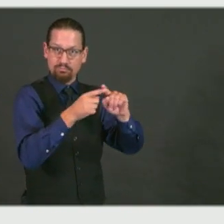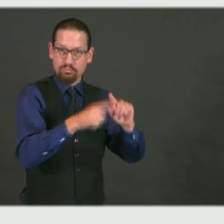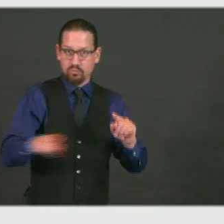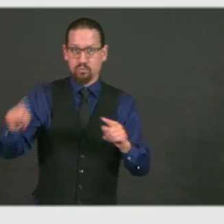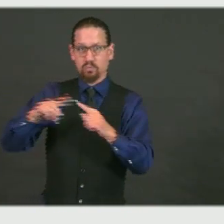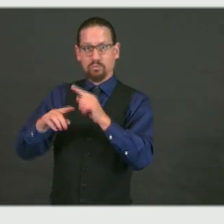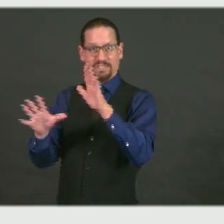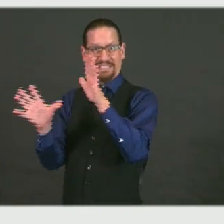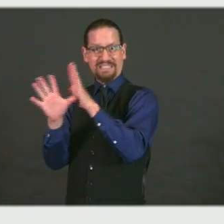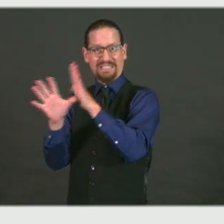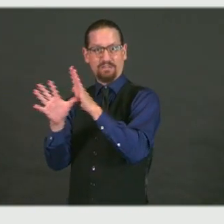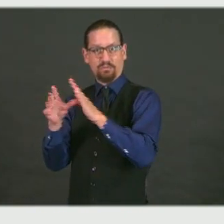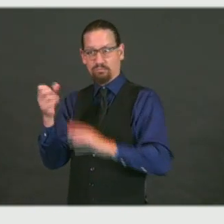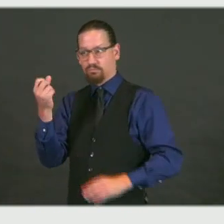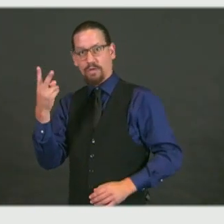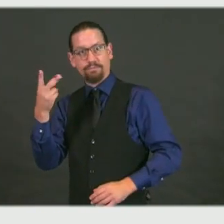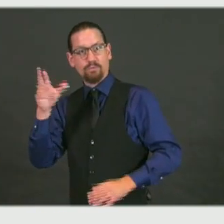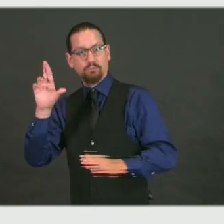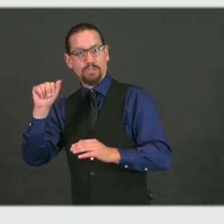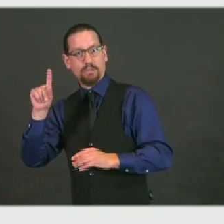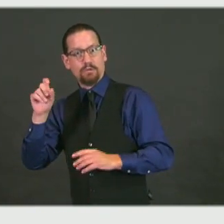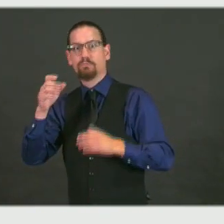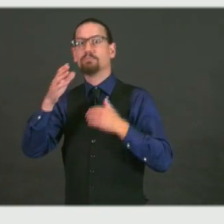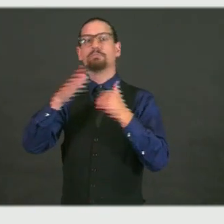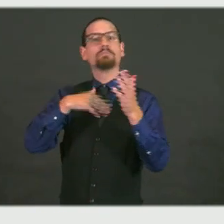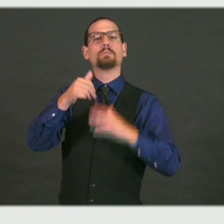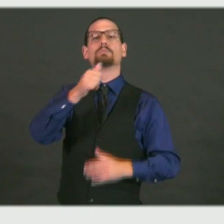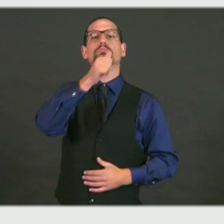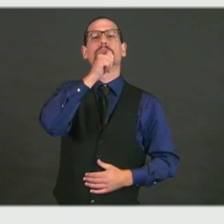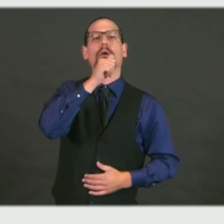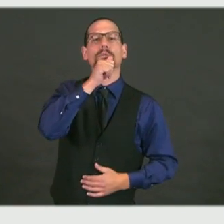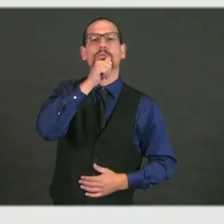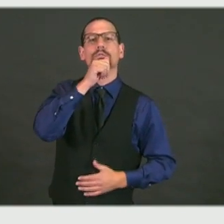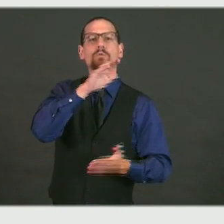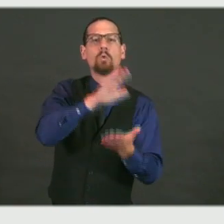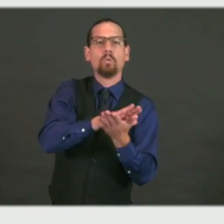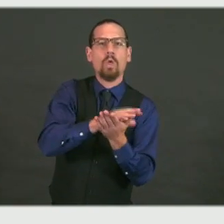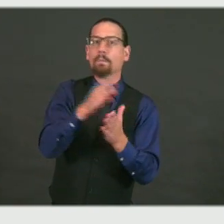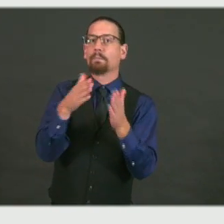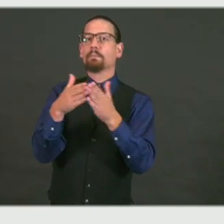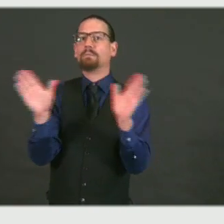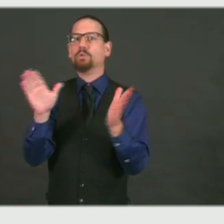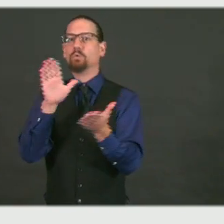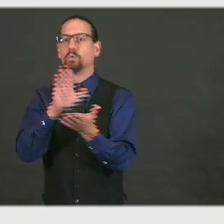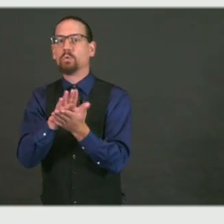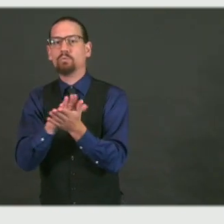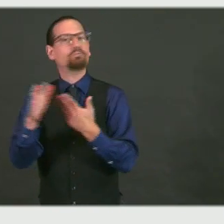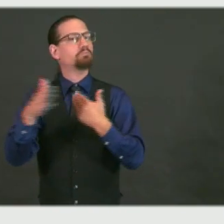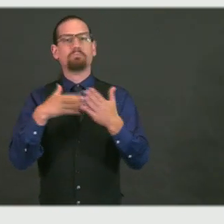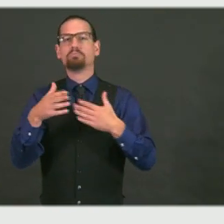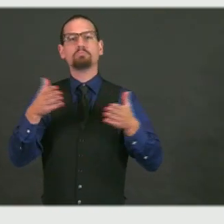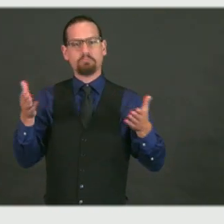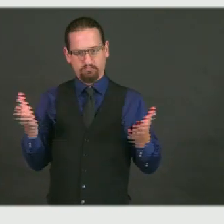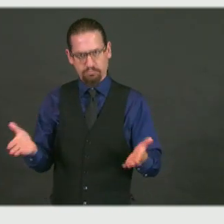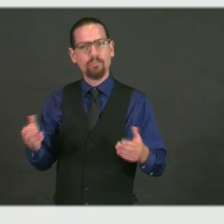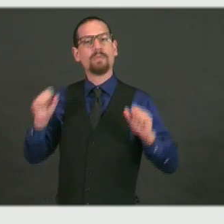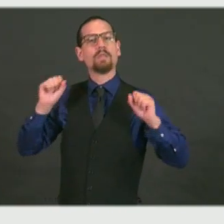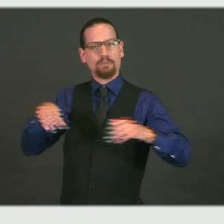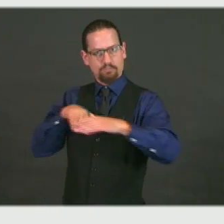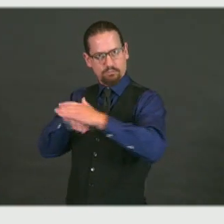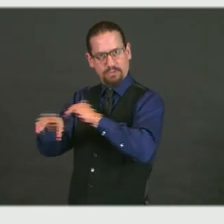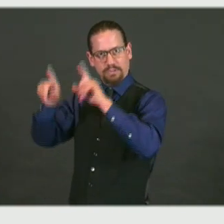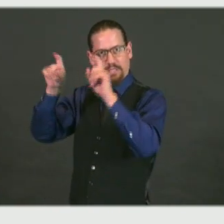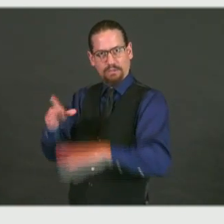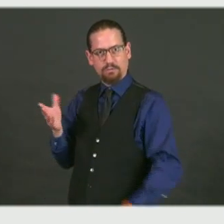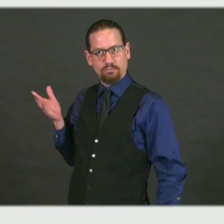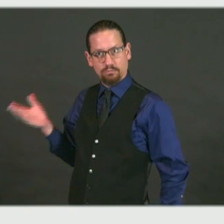down, 844-857-1814. It's a scheduling service to schedule your